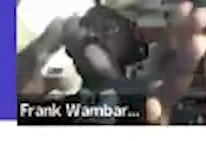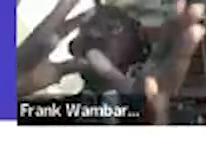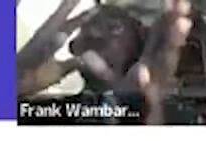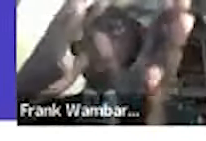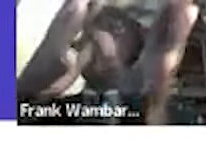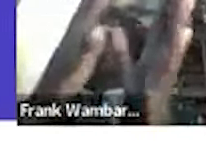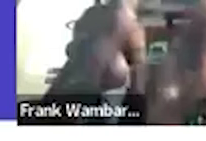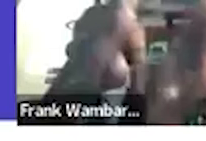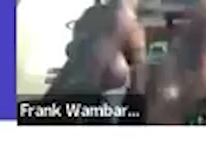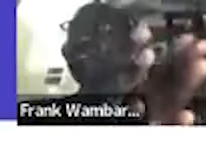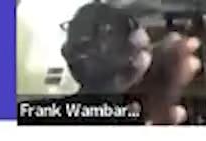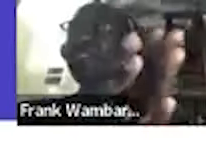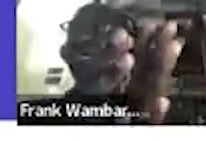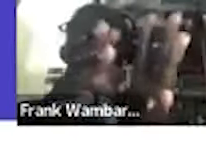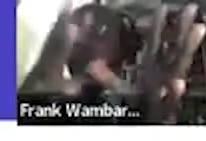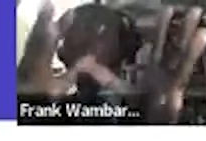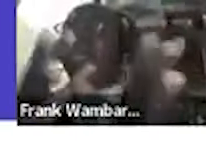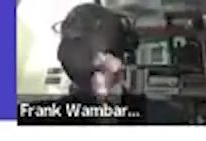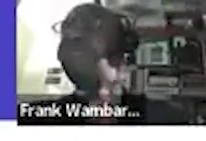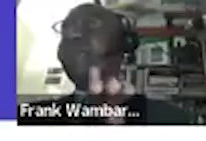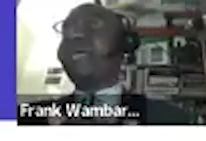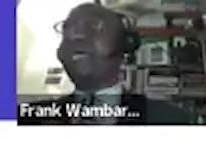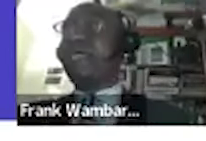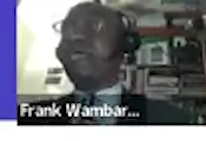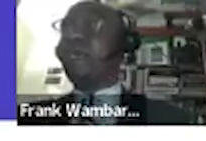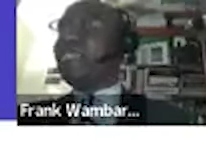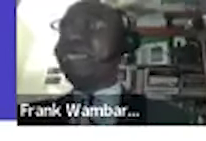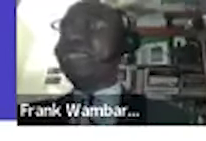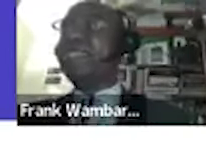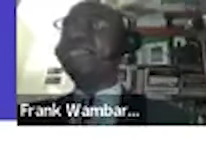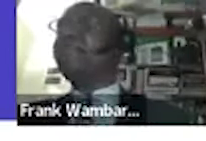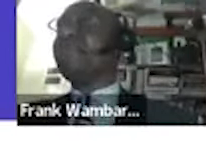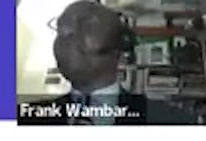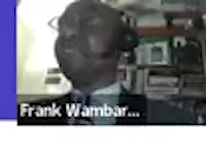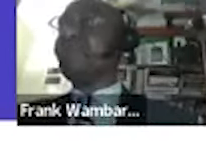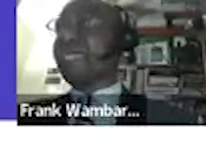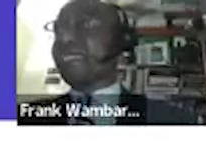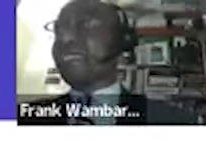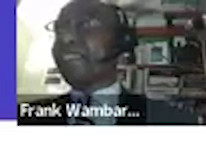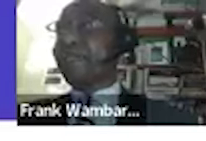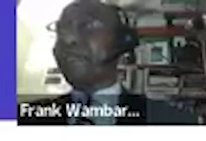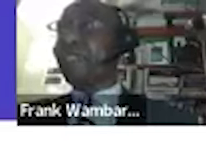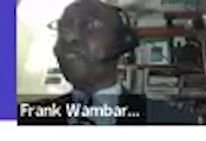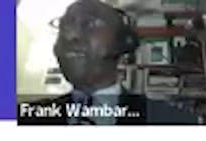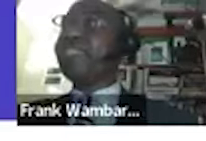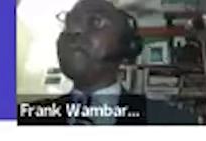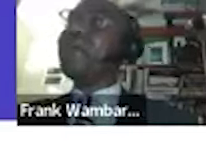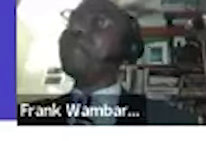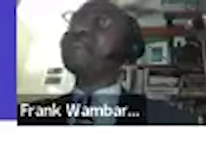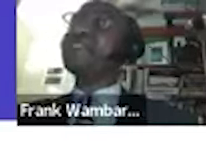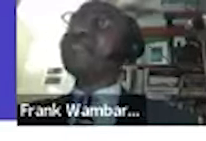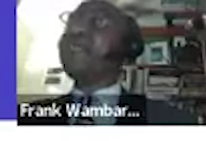details to look leo but when the addresses of the company were located that company was not existing